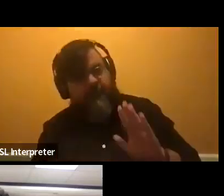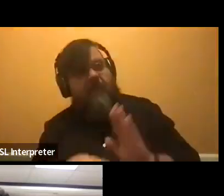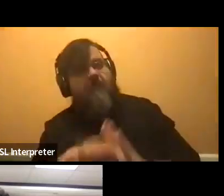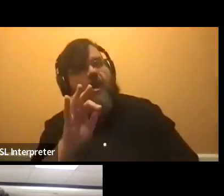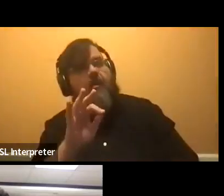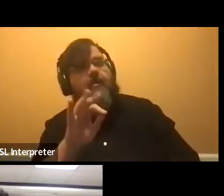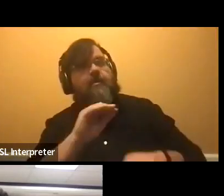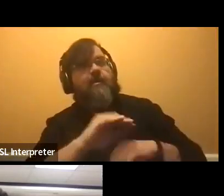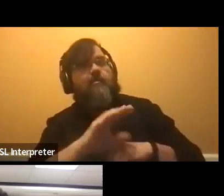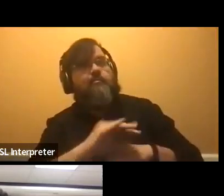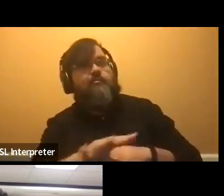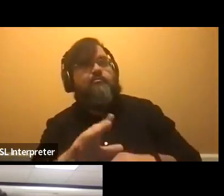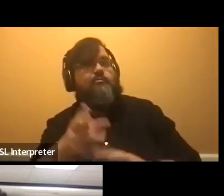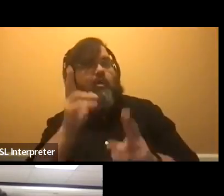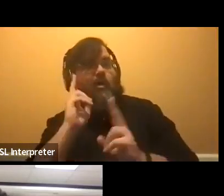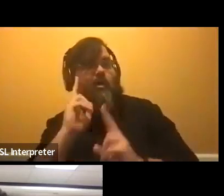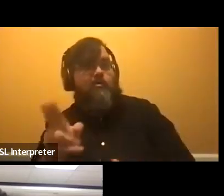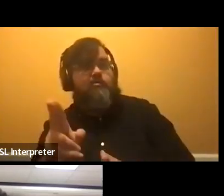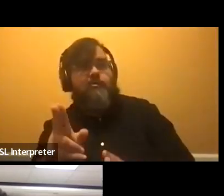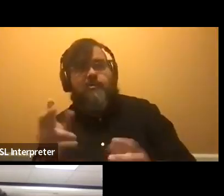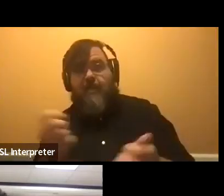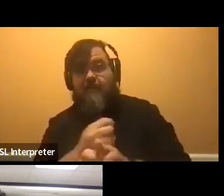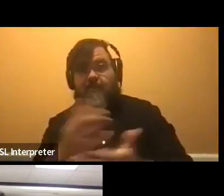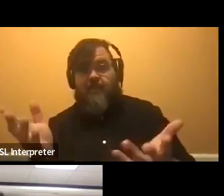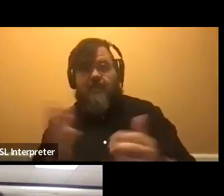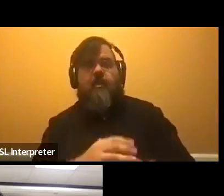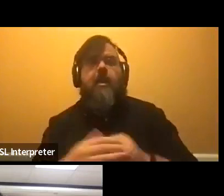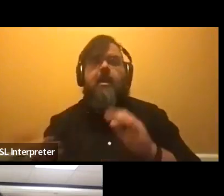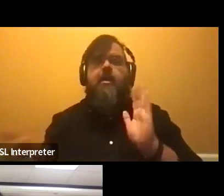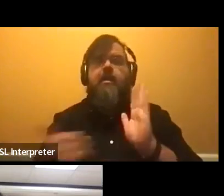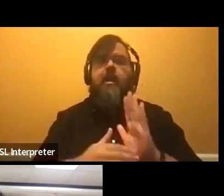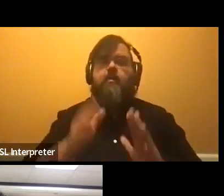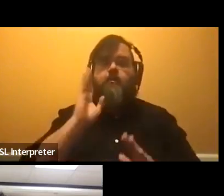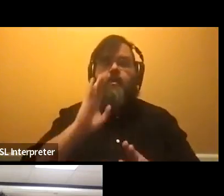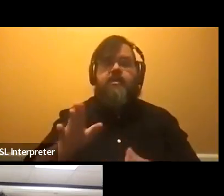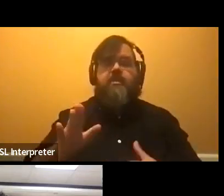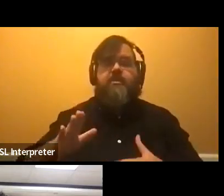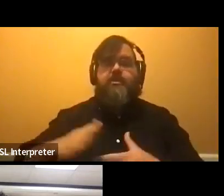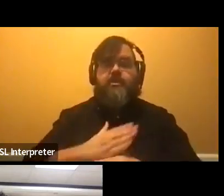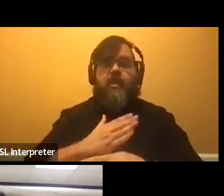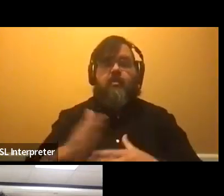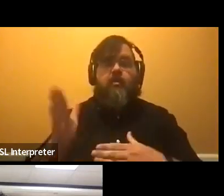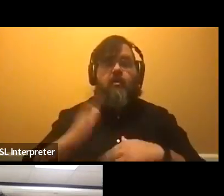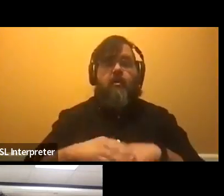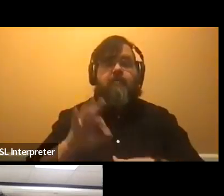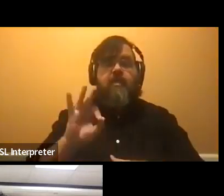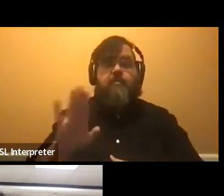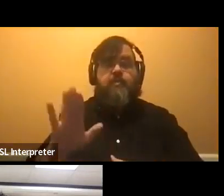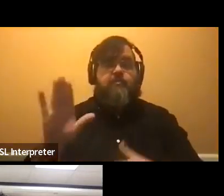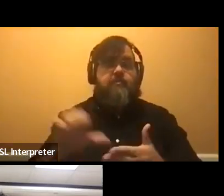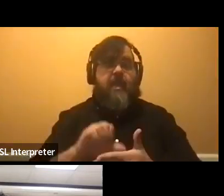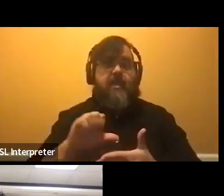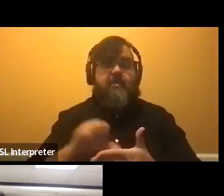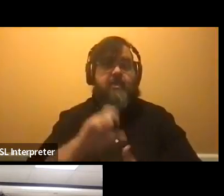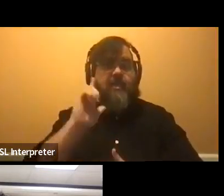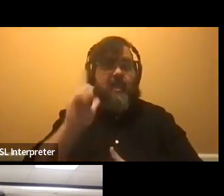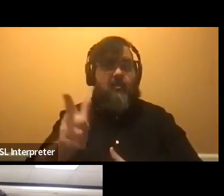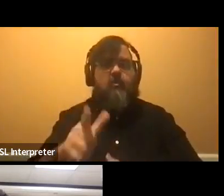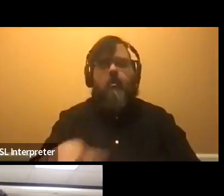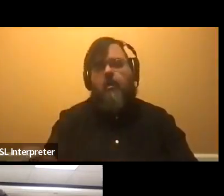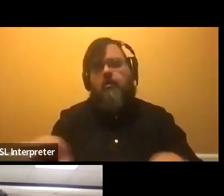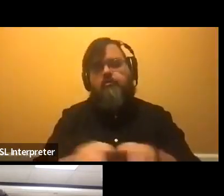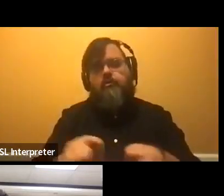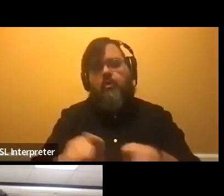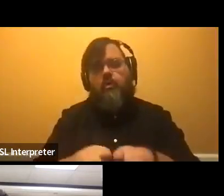everything. Um, and again, we will be sharing this video. It'll be on our Facebook page later and also on our YouTube channel. So if you,